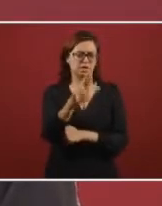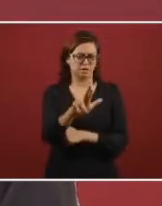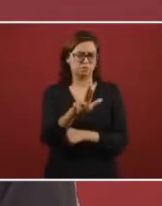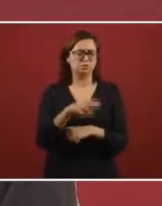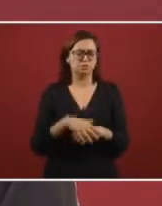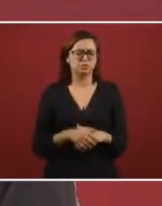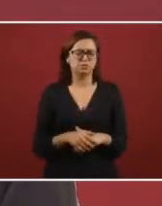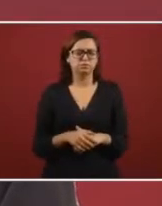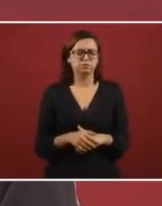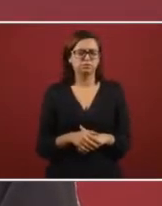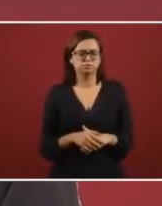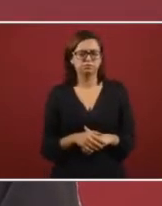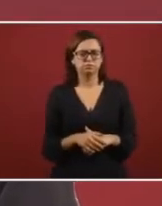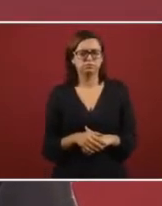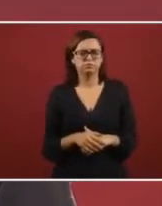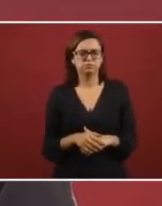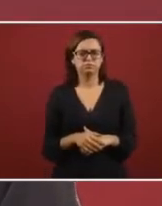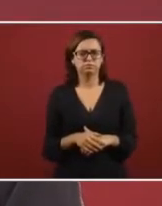district attorney.